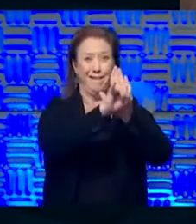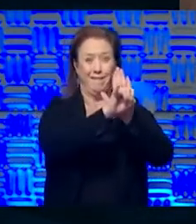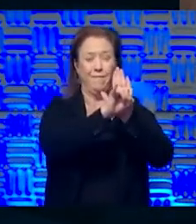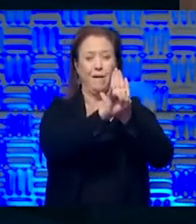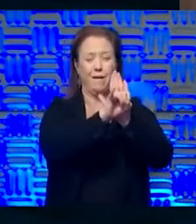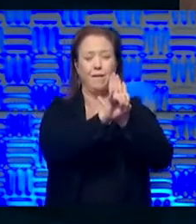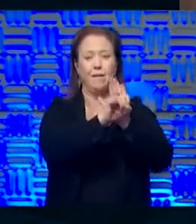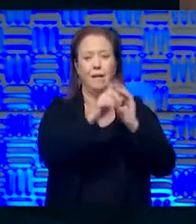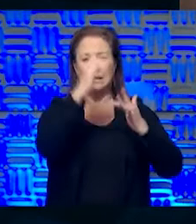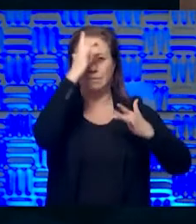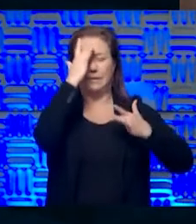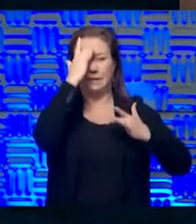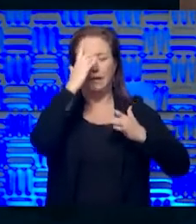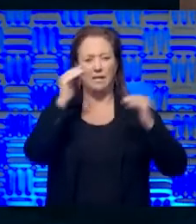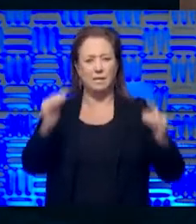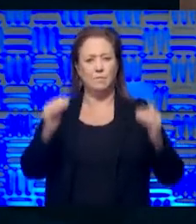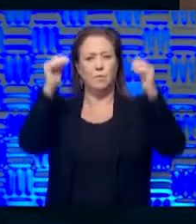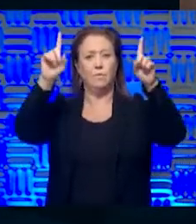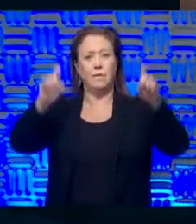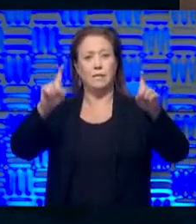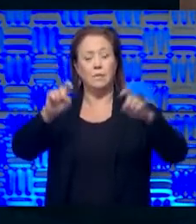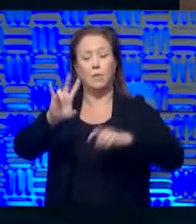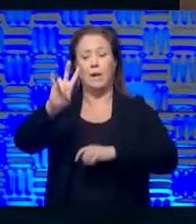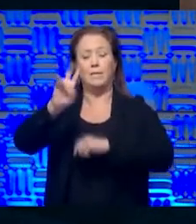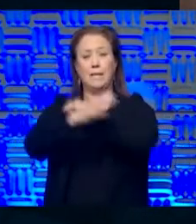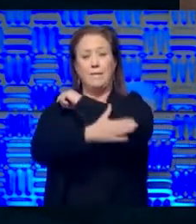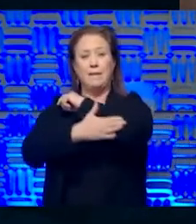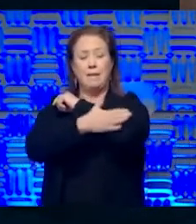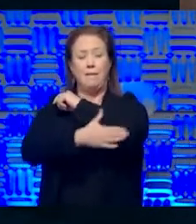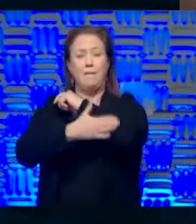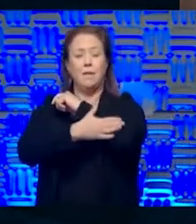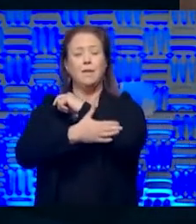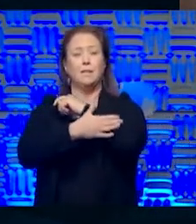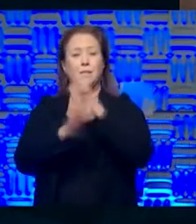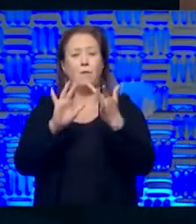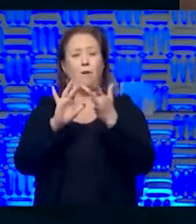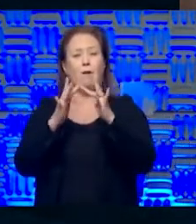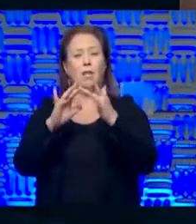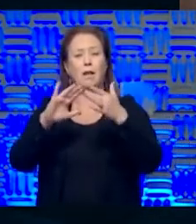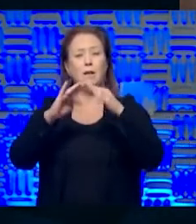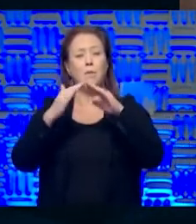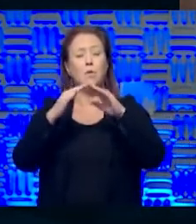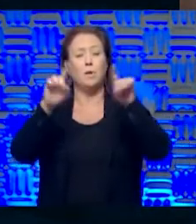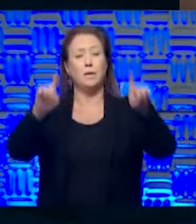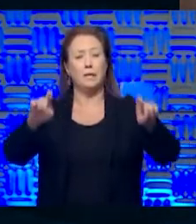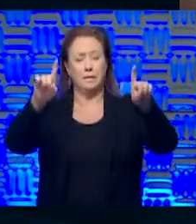testing. We do have seven counties that were brought online for community testing.